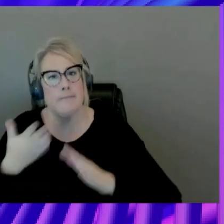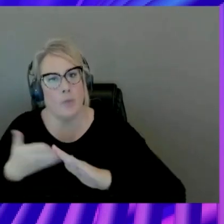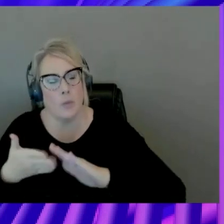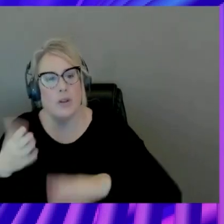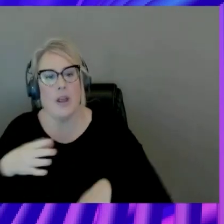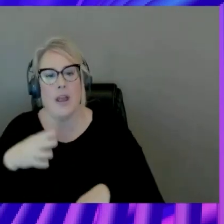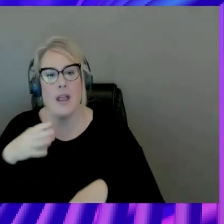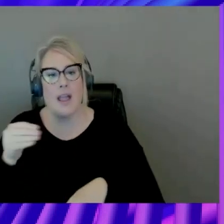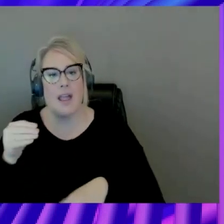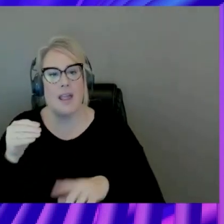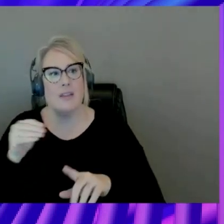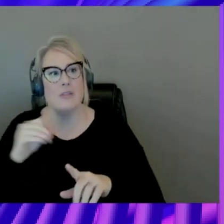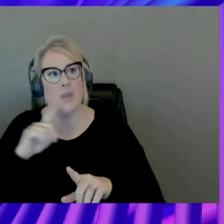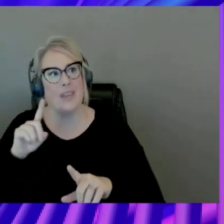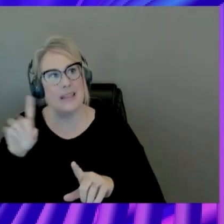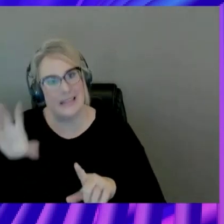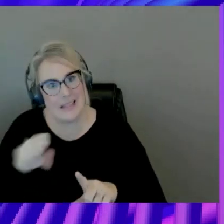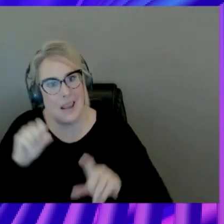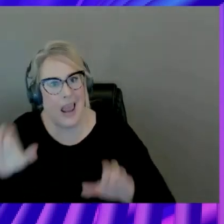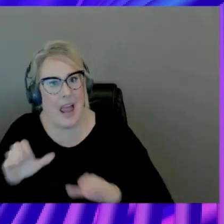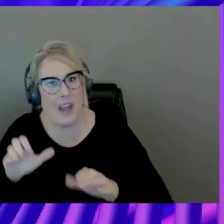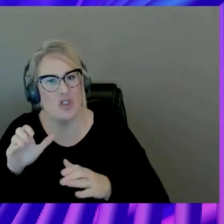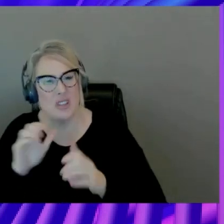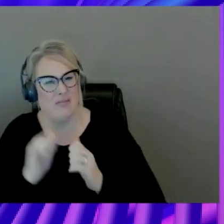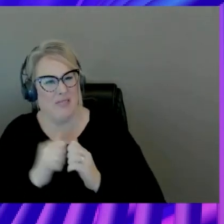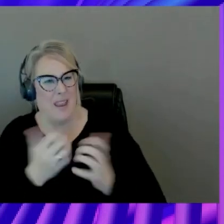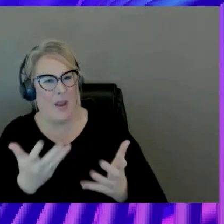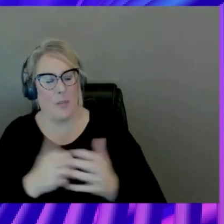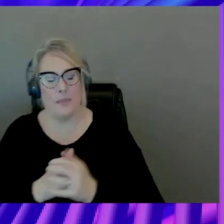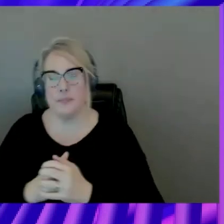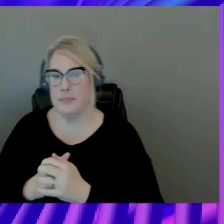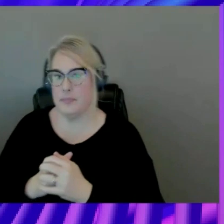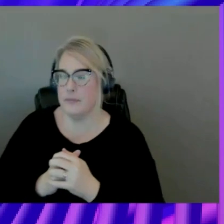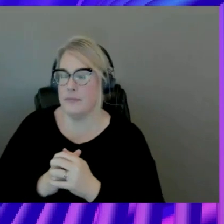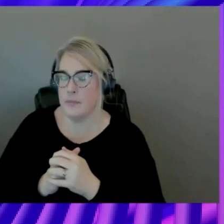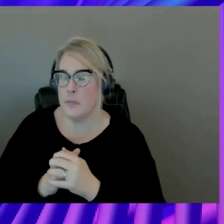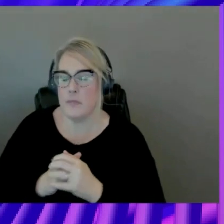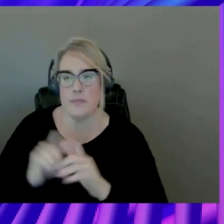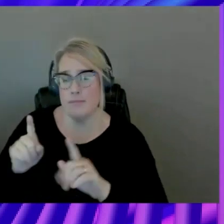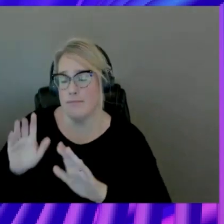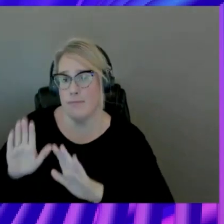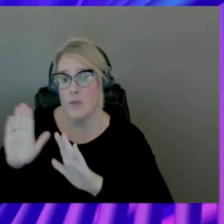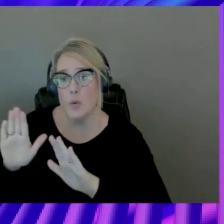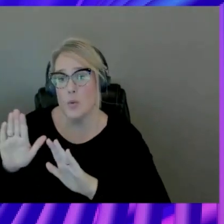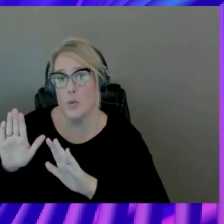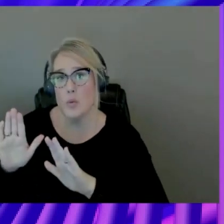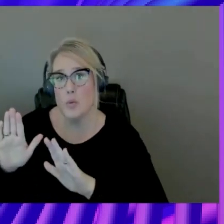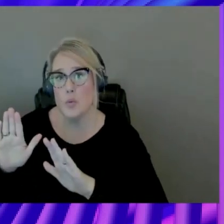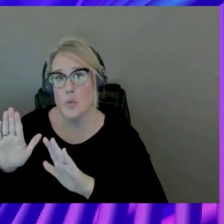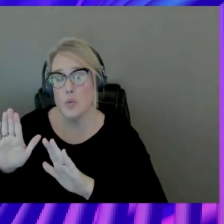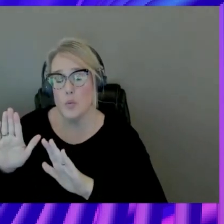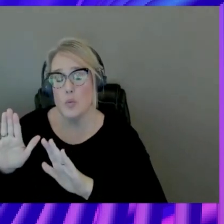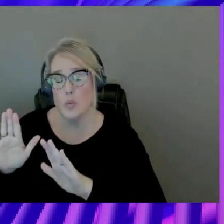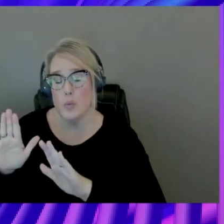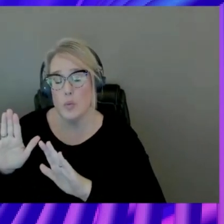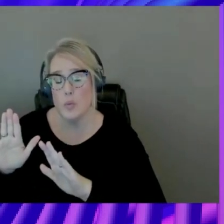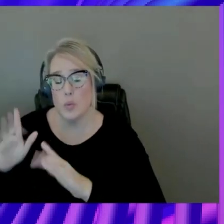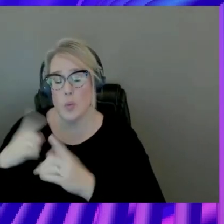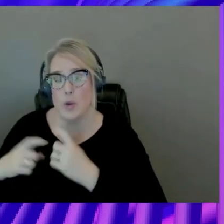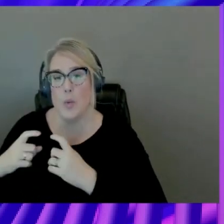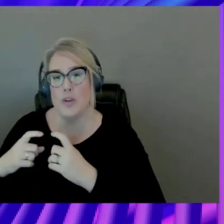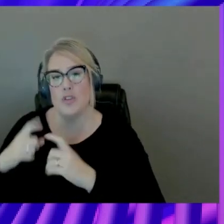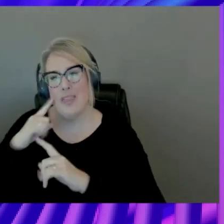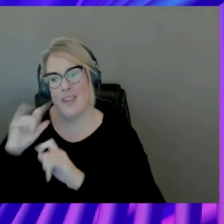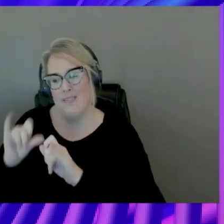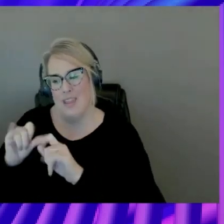taking action, what form does that take? Yeah, so, great question. So, first, think about the engineering team that they thought